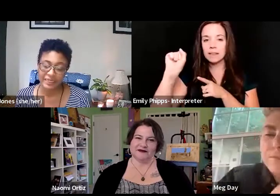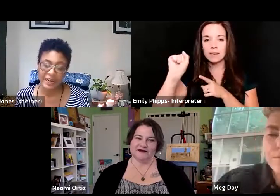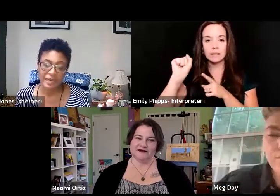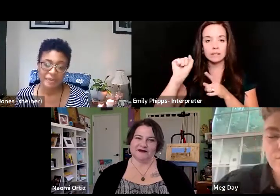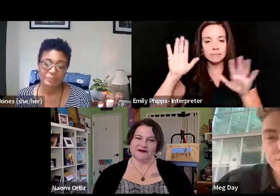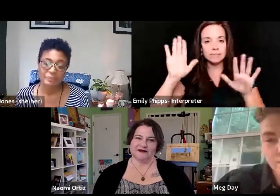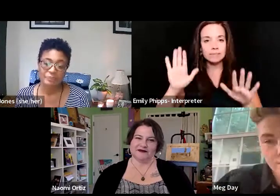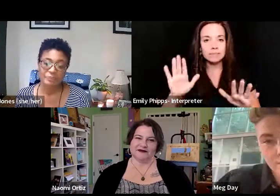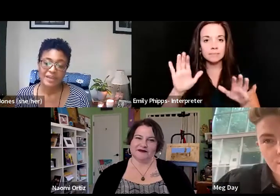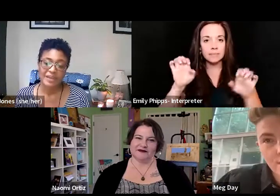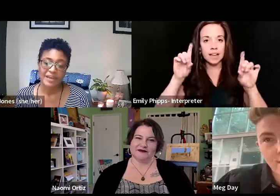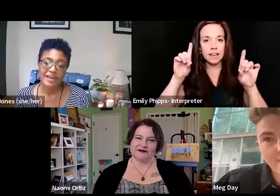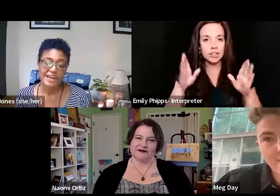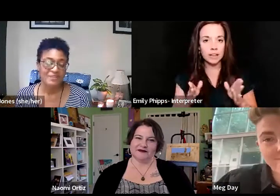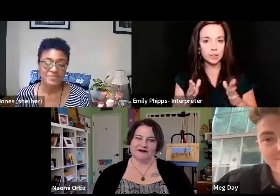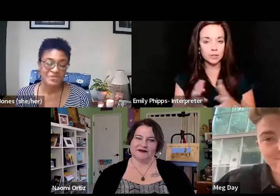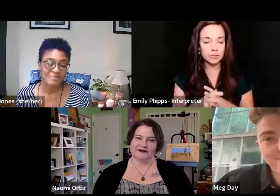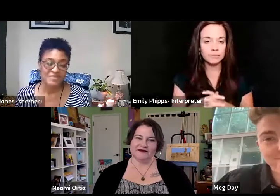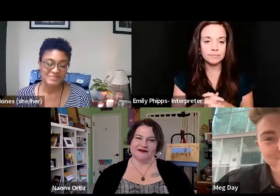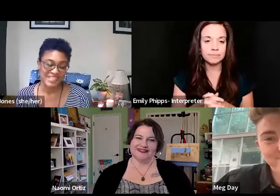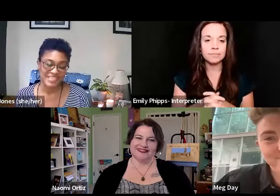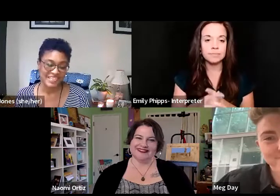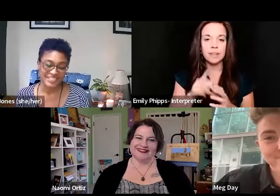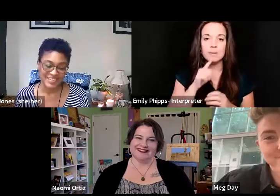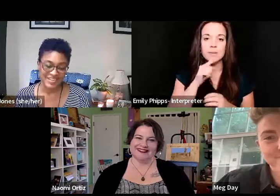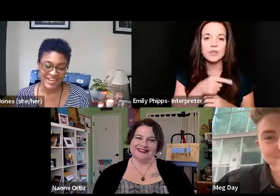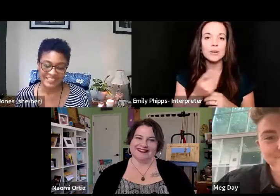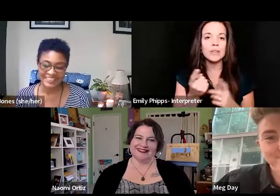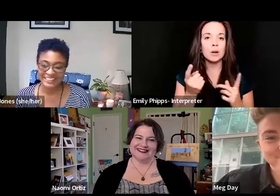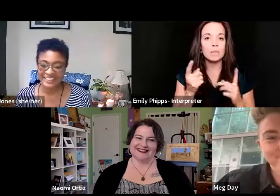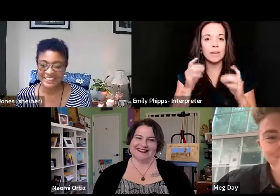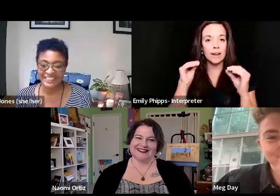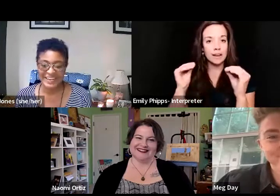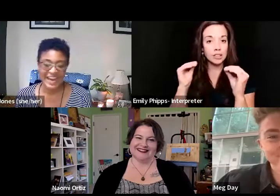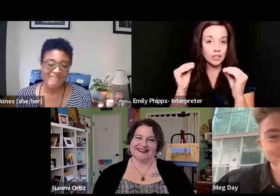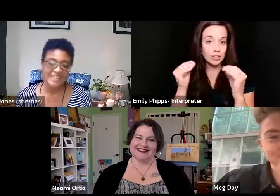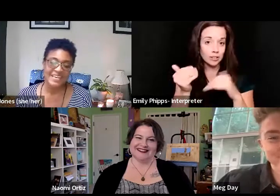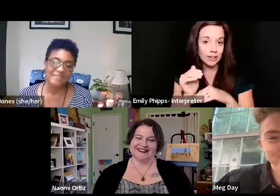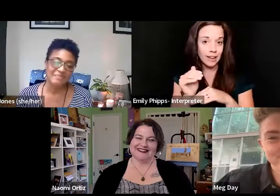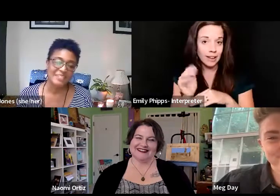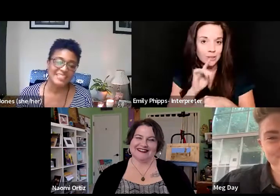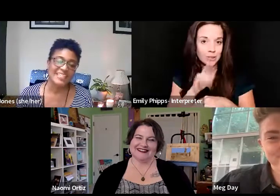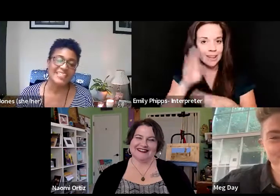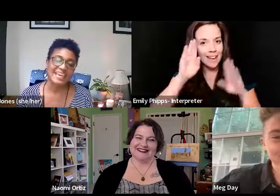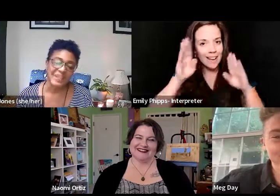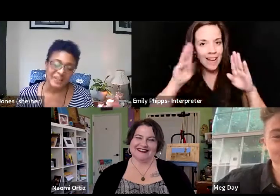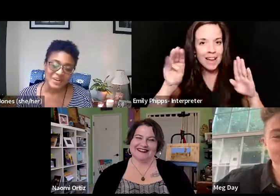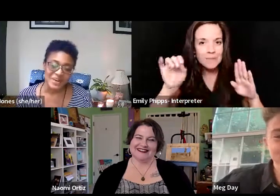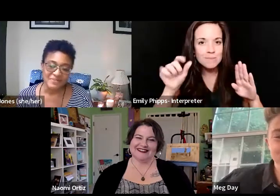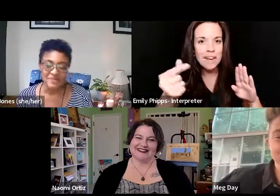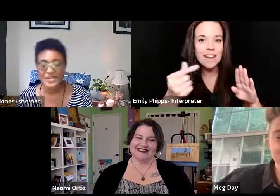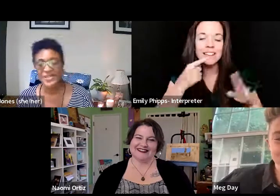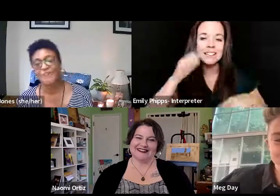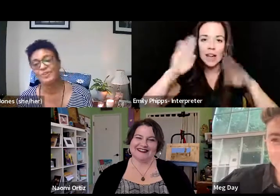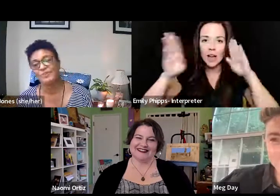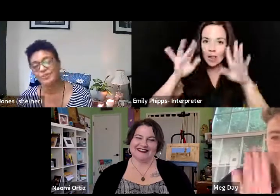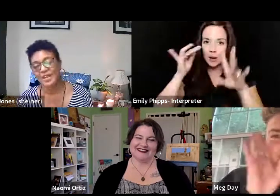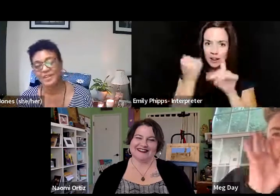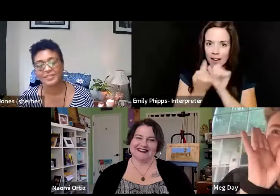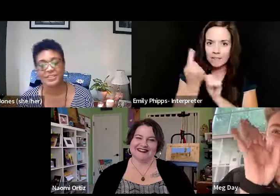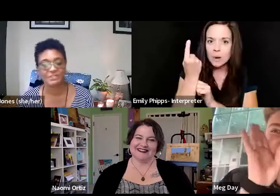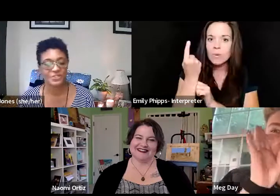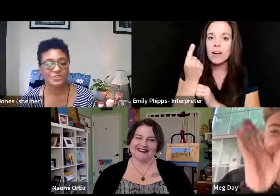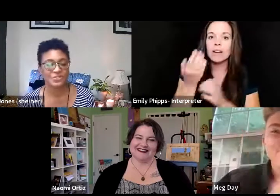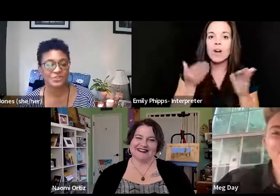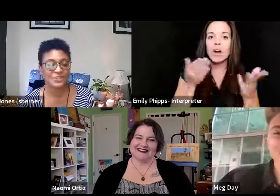and I'm sure there'll be some education tonight. Hi Meg, please say hello to everyone, offer your